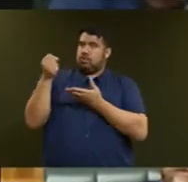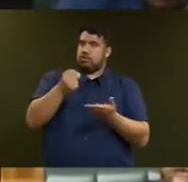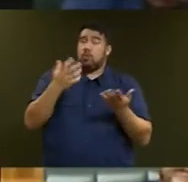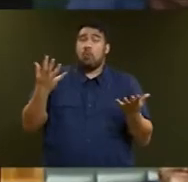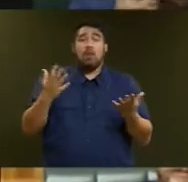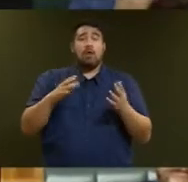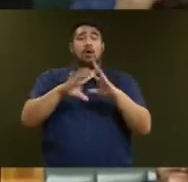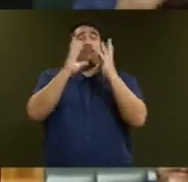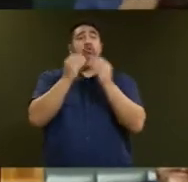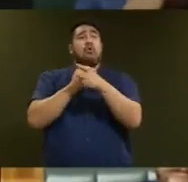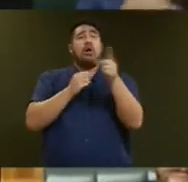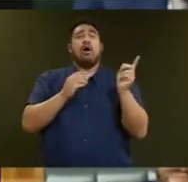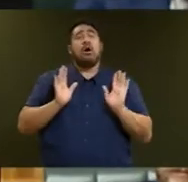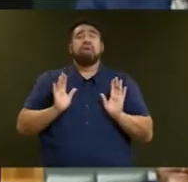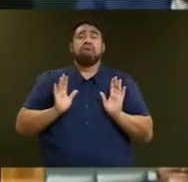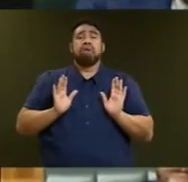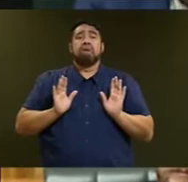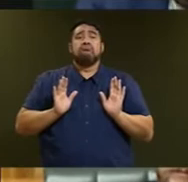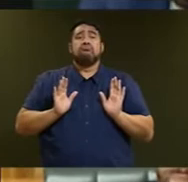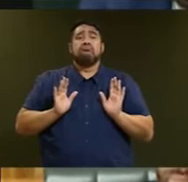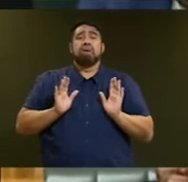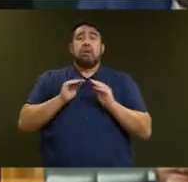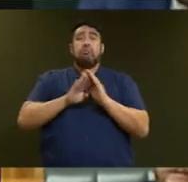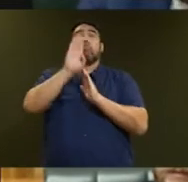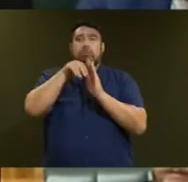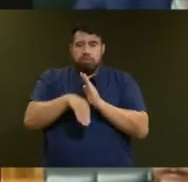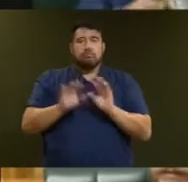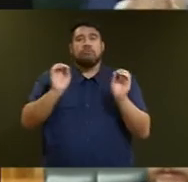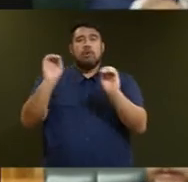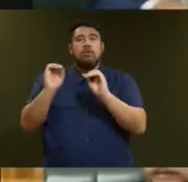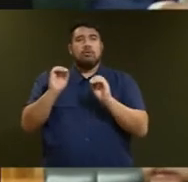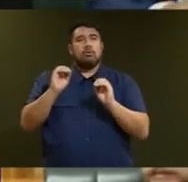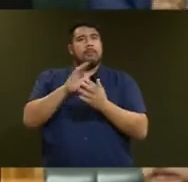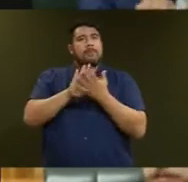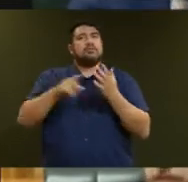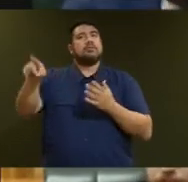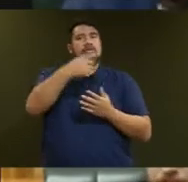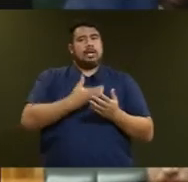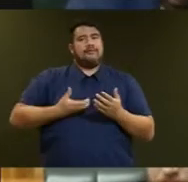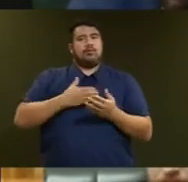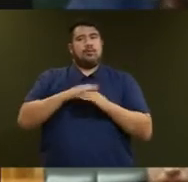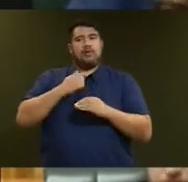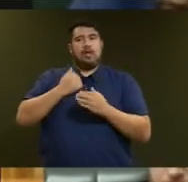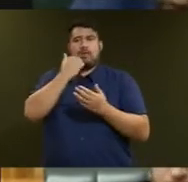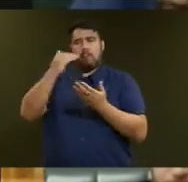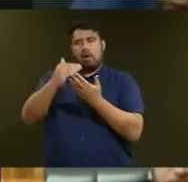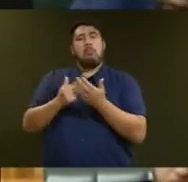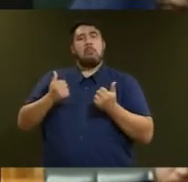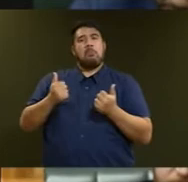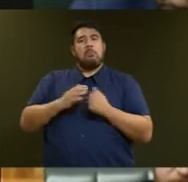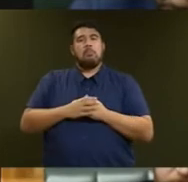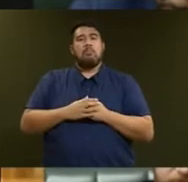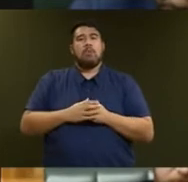was very muted, indicating financial markets are quite comfortable with the fiscal numbers. Matthew Sir Costa,